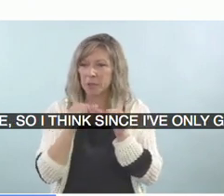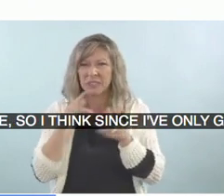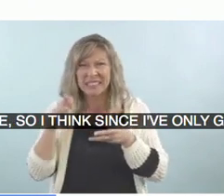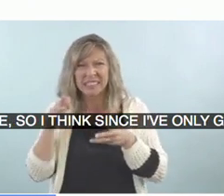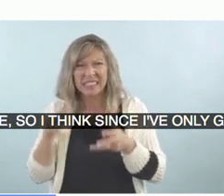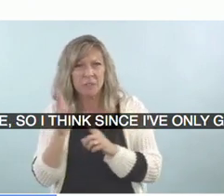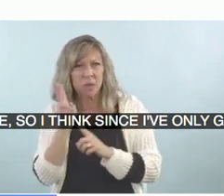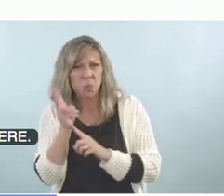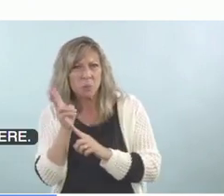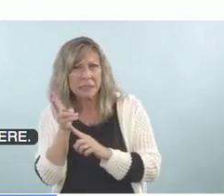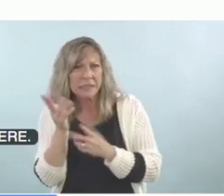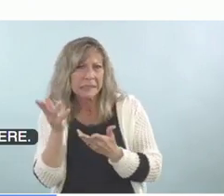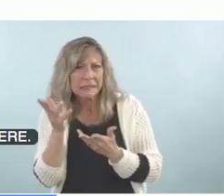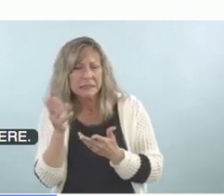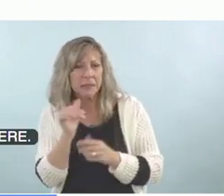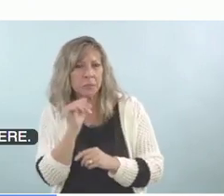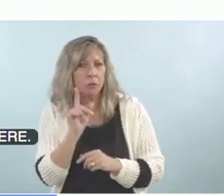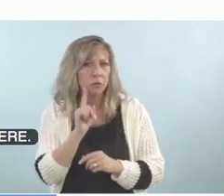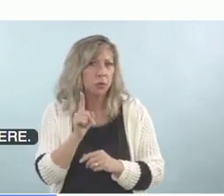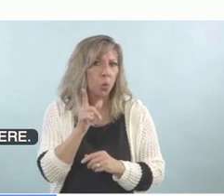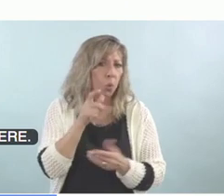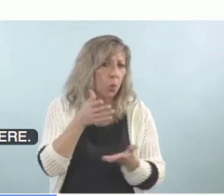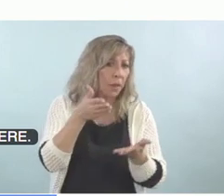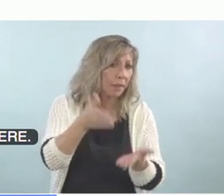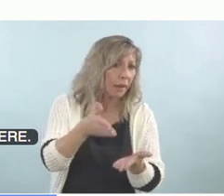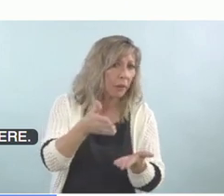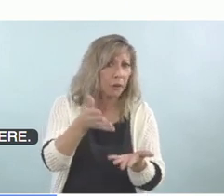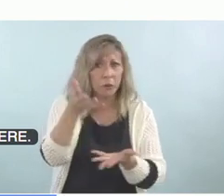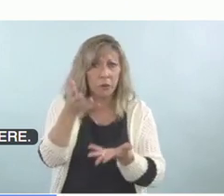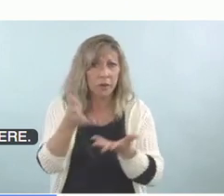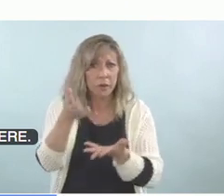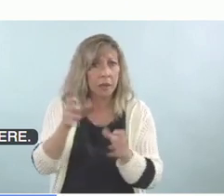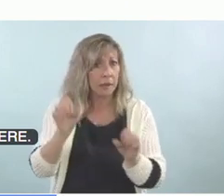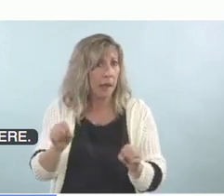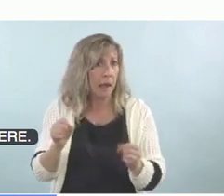I don't know who's there. Maybe we could open it for a question or two. you.